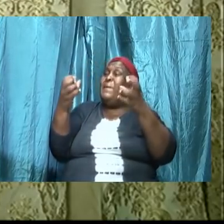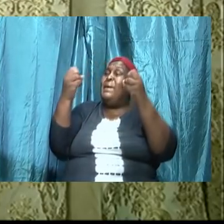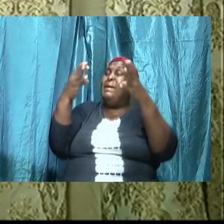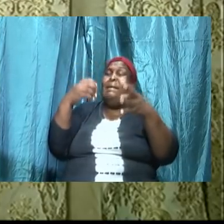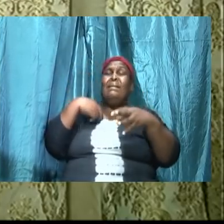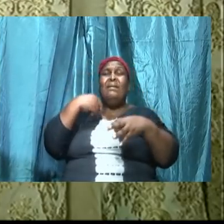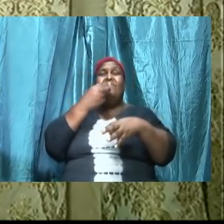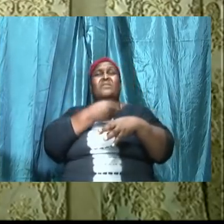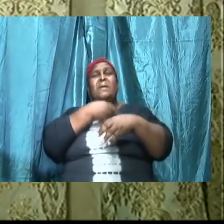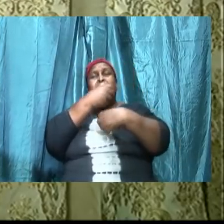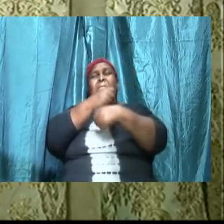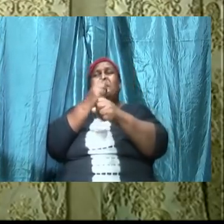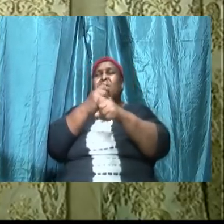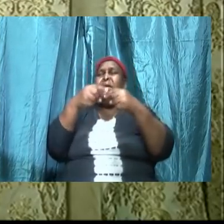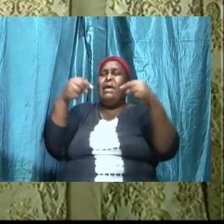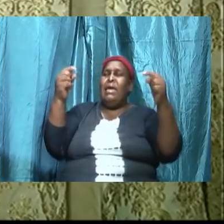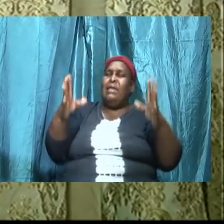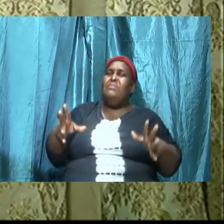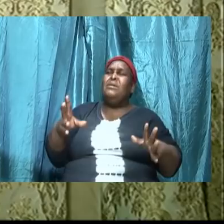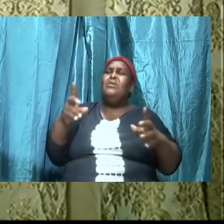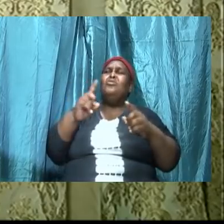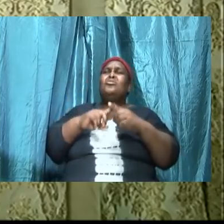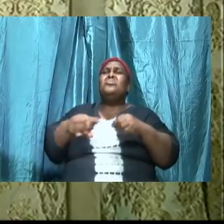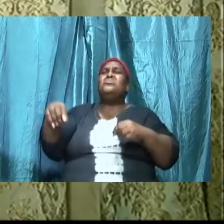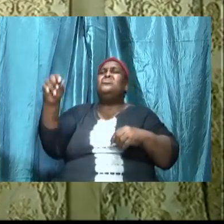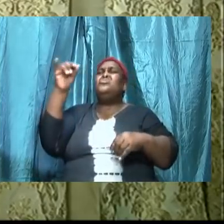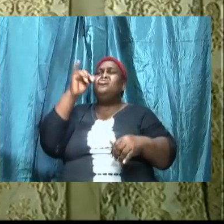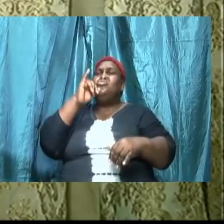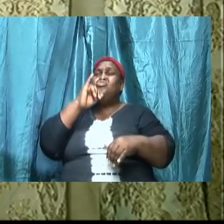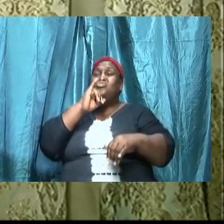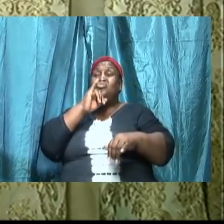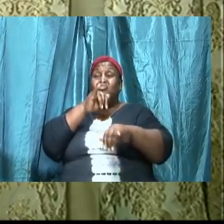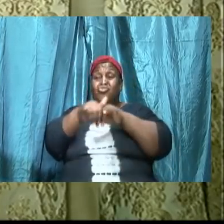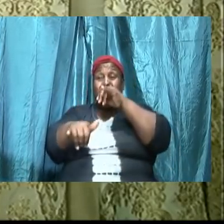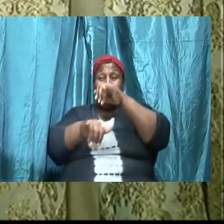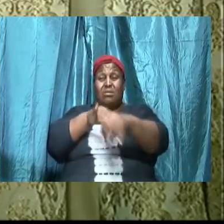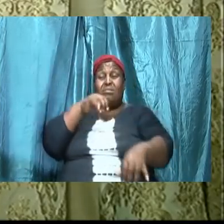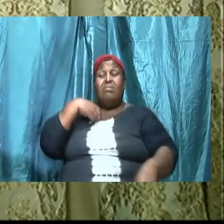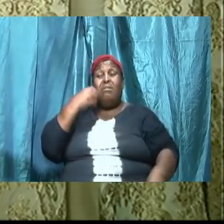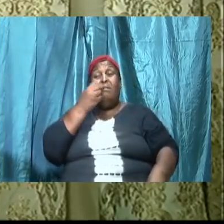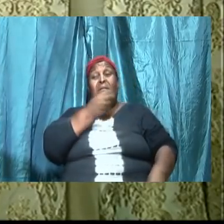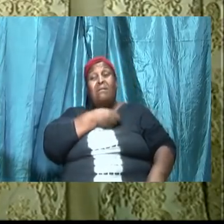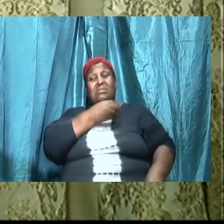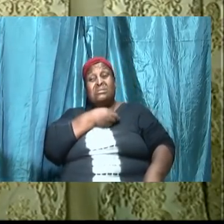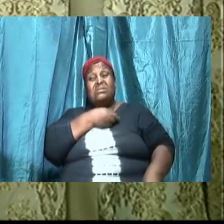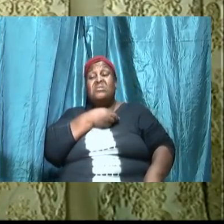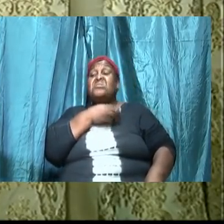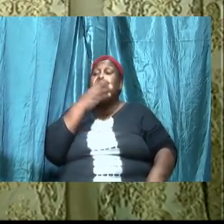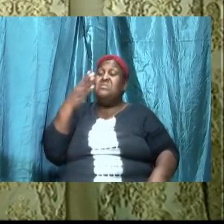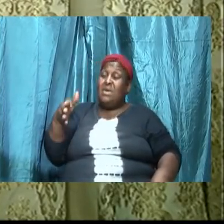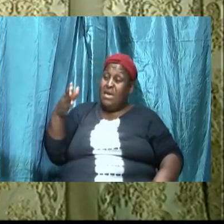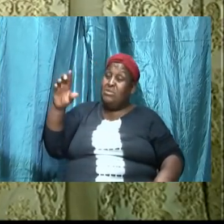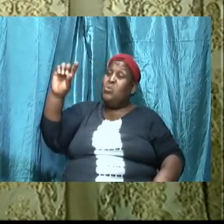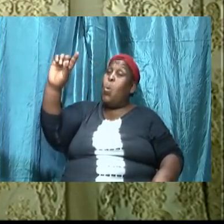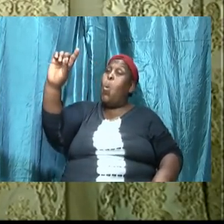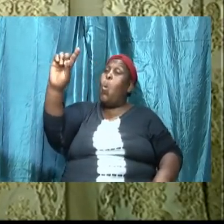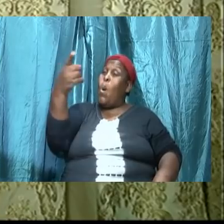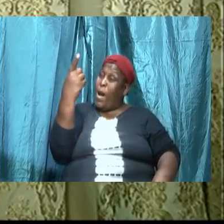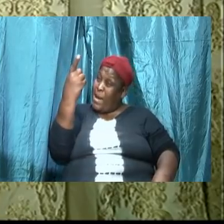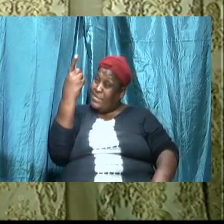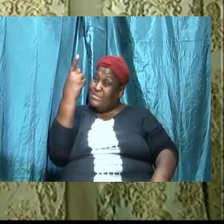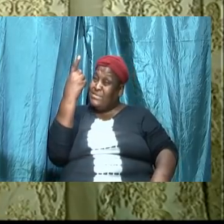enemy to deceive us we have allowed Satan too much to the extent that things that were once